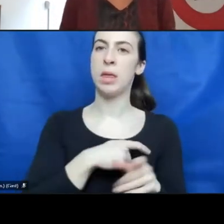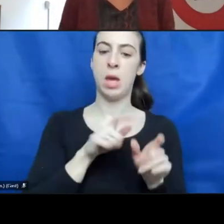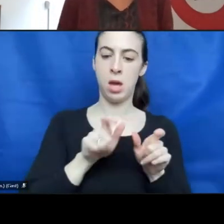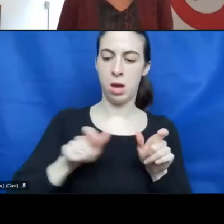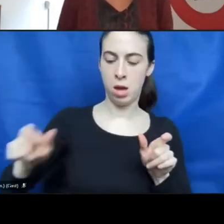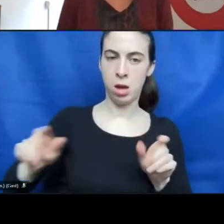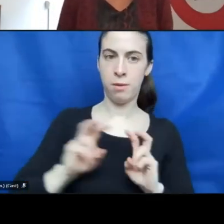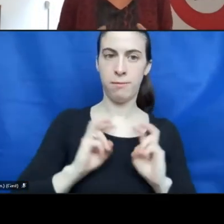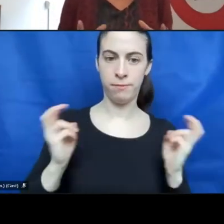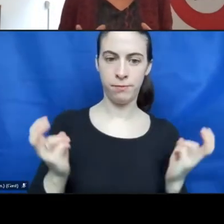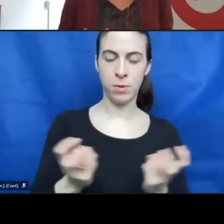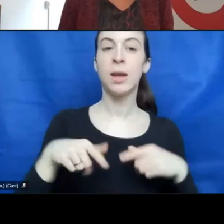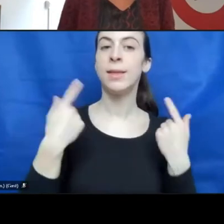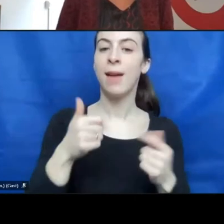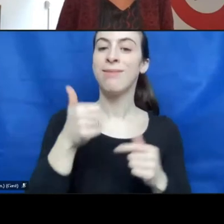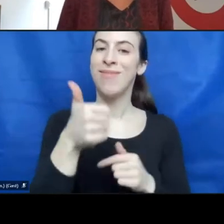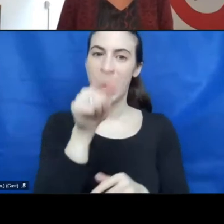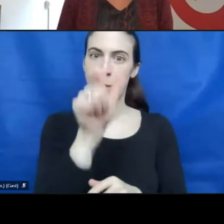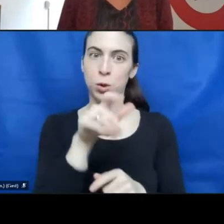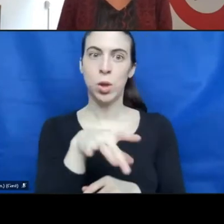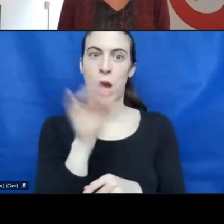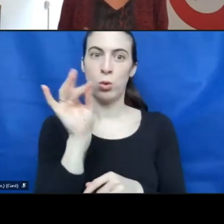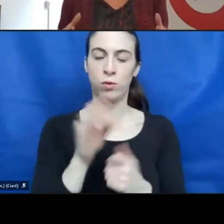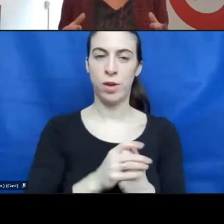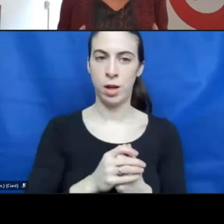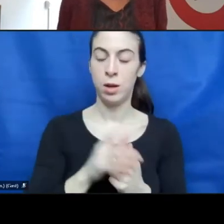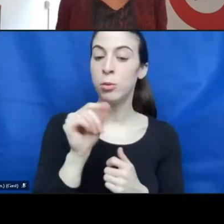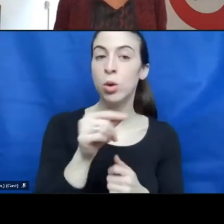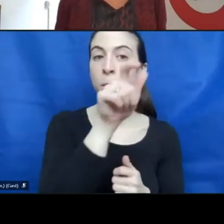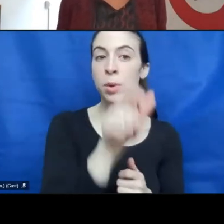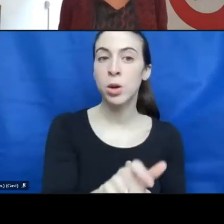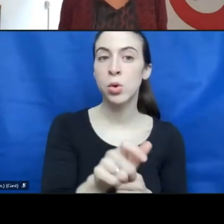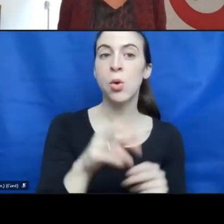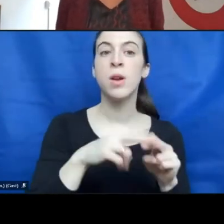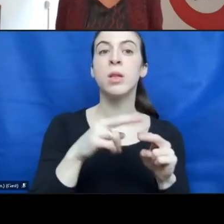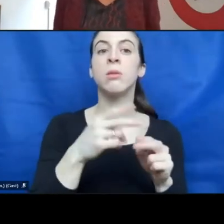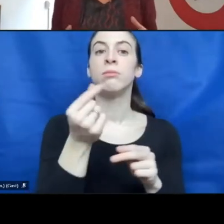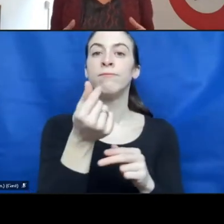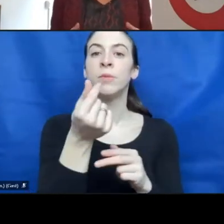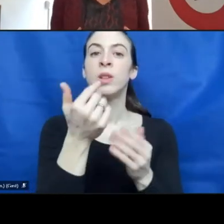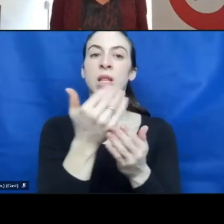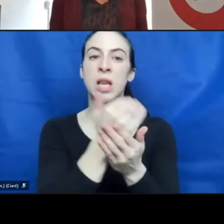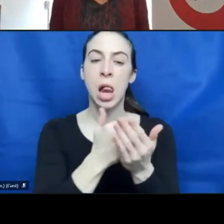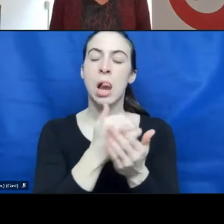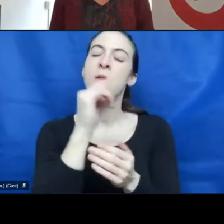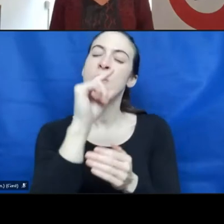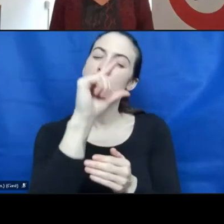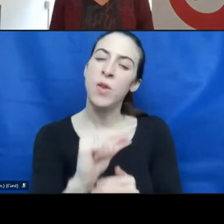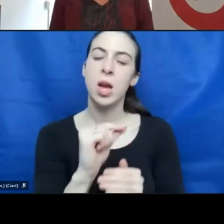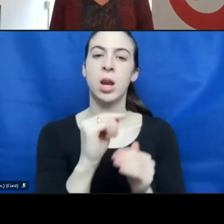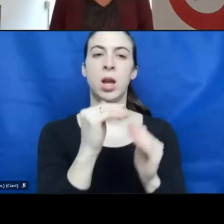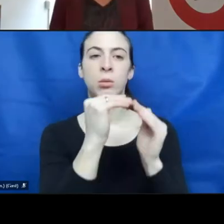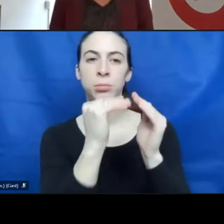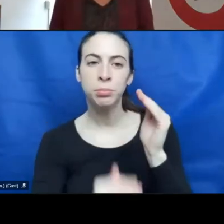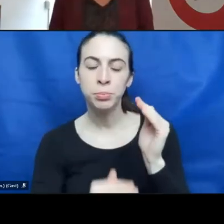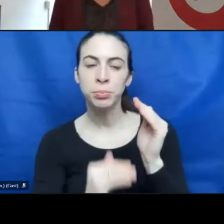neediest candidate. This means the person with the lowest financial income and the worst chances